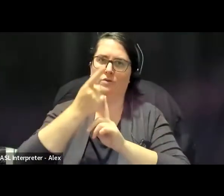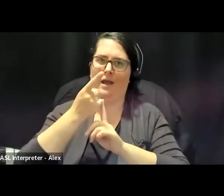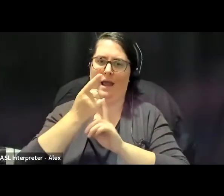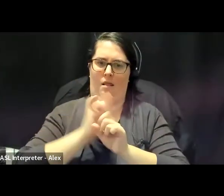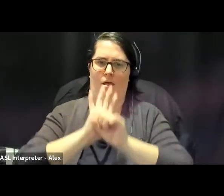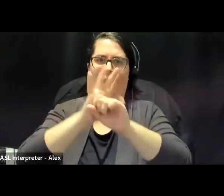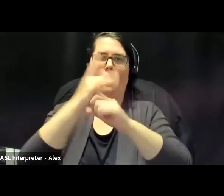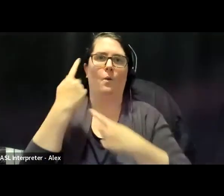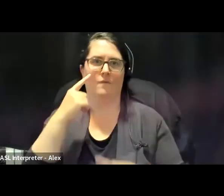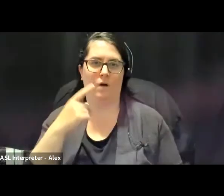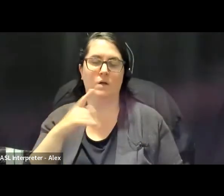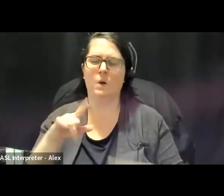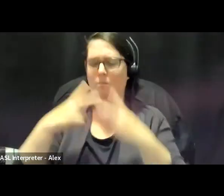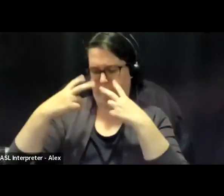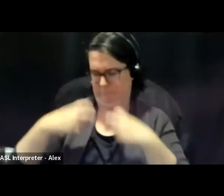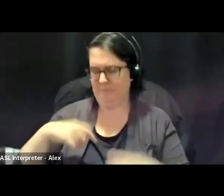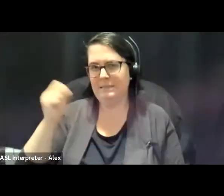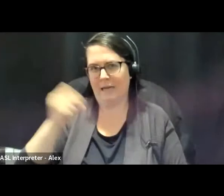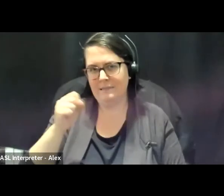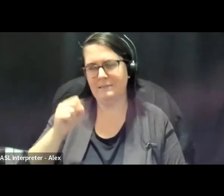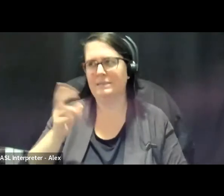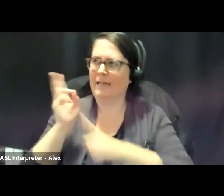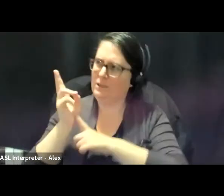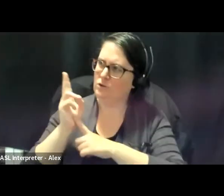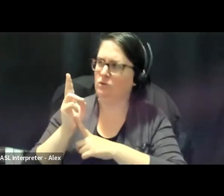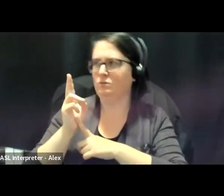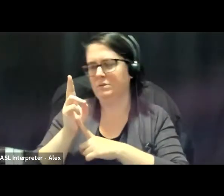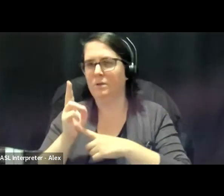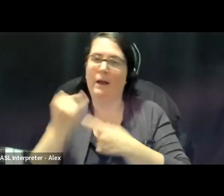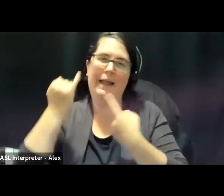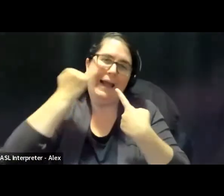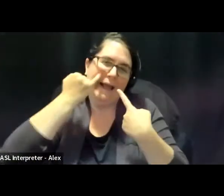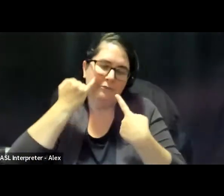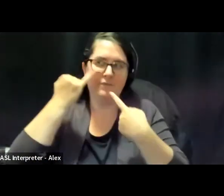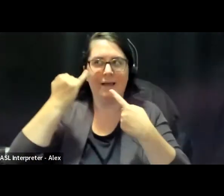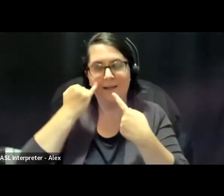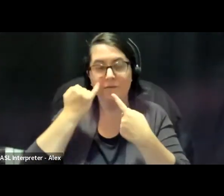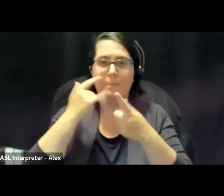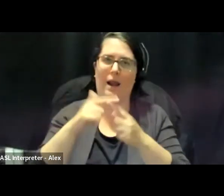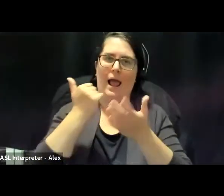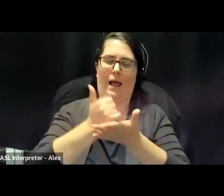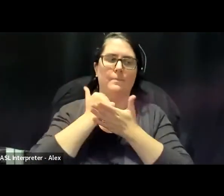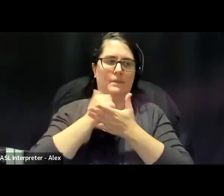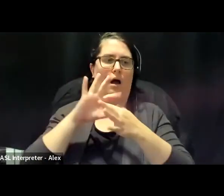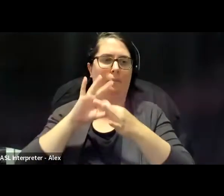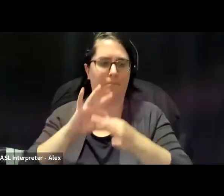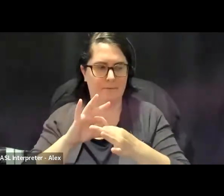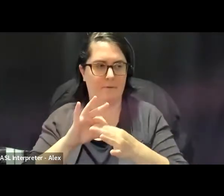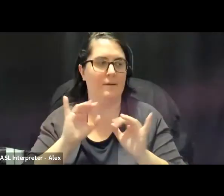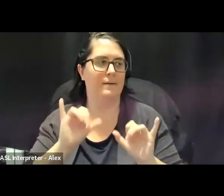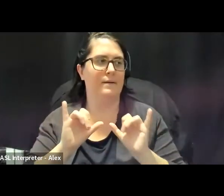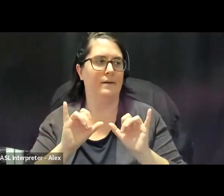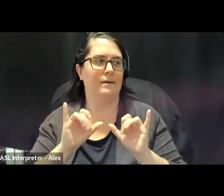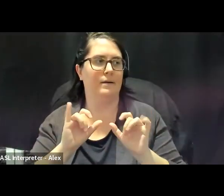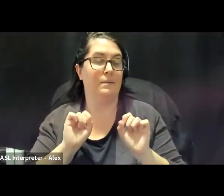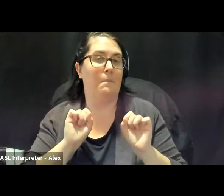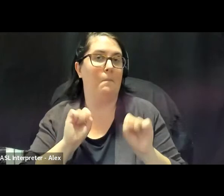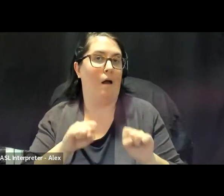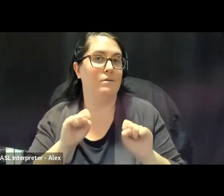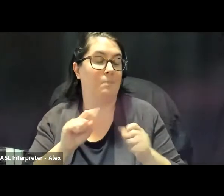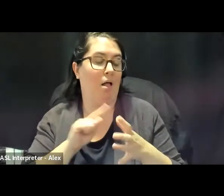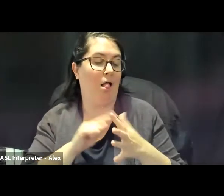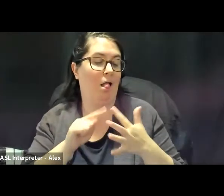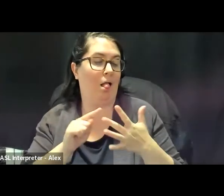speculative exercise, but I think it's one that's really helpful in grounding ourselves in these other possibilities of what might have been.